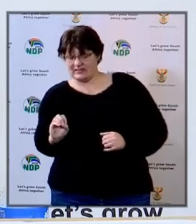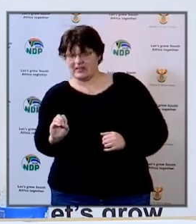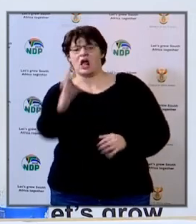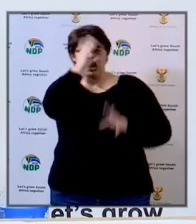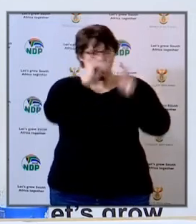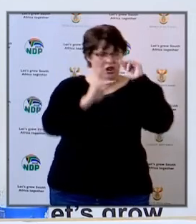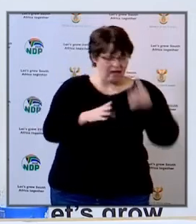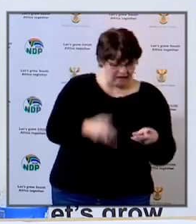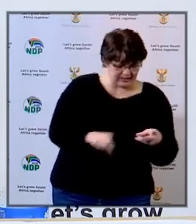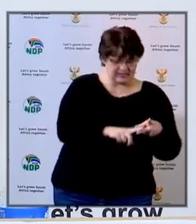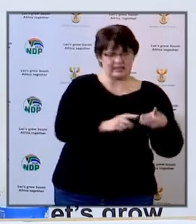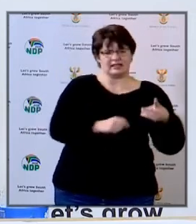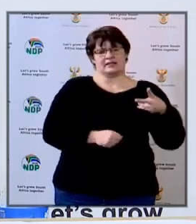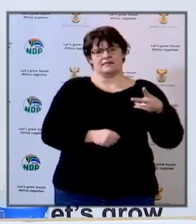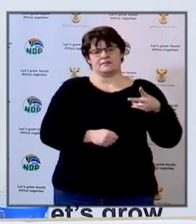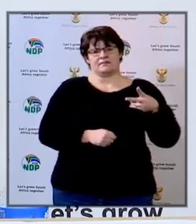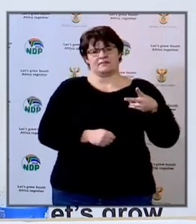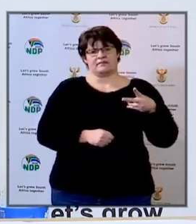educators, learners,